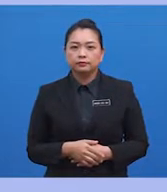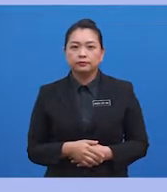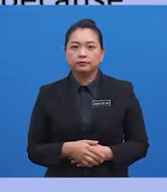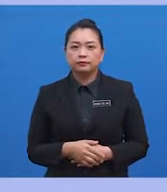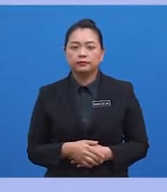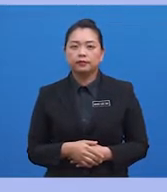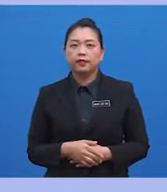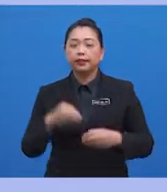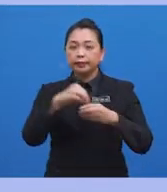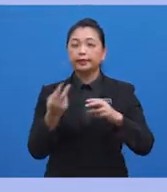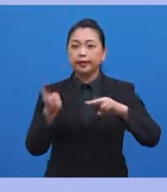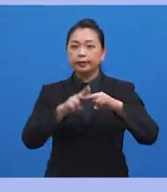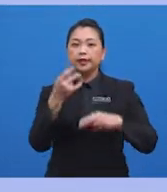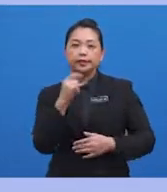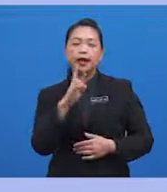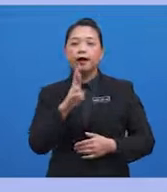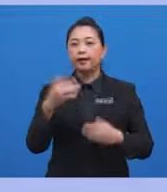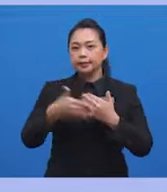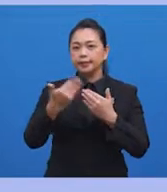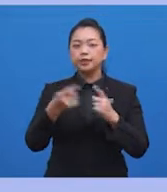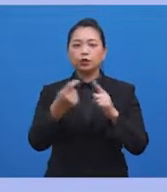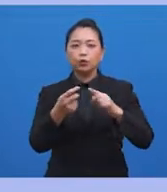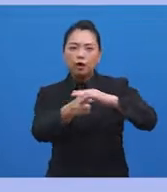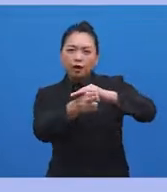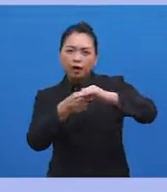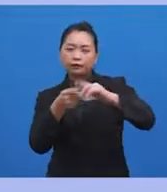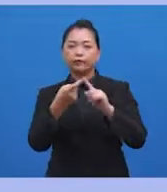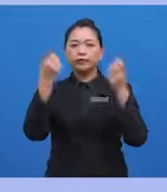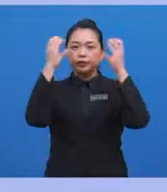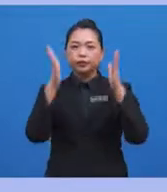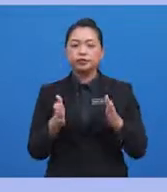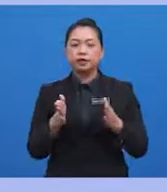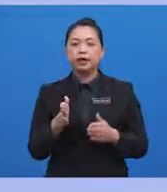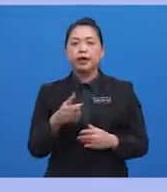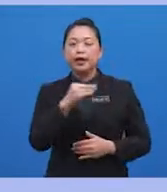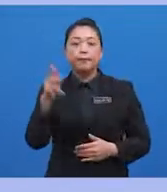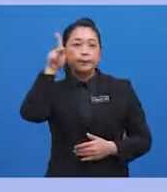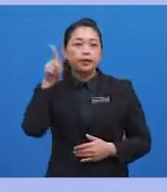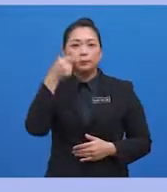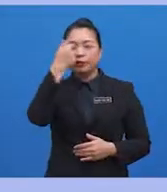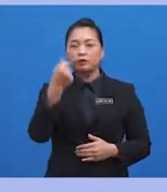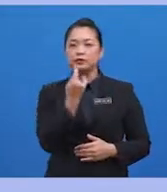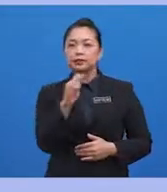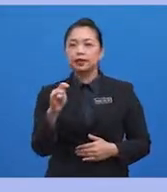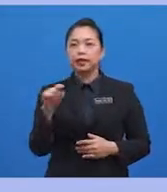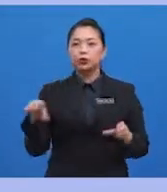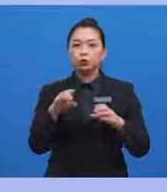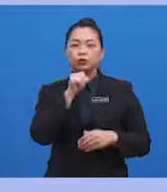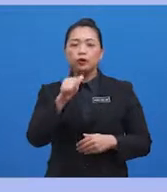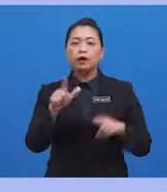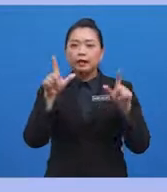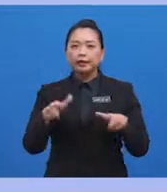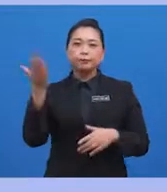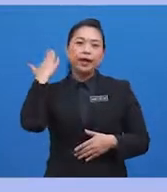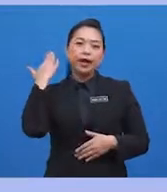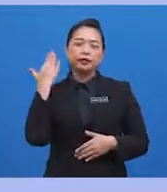In addition, they are easy to hide from teachers and parents because they do not leave behind the stench